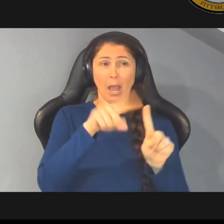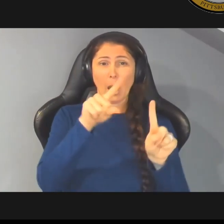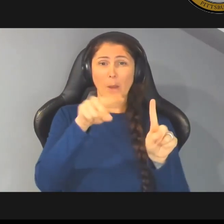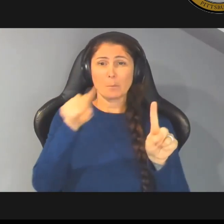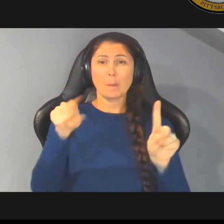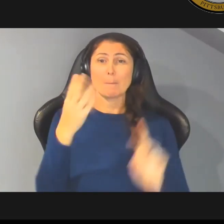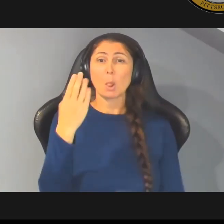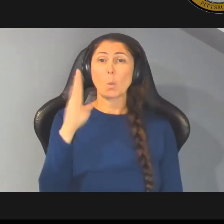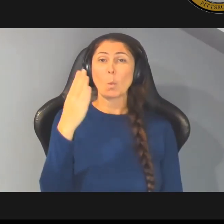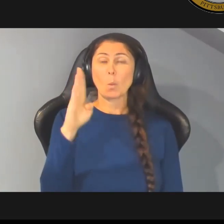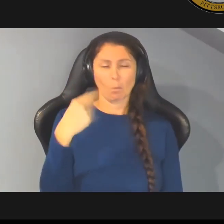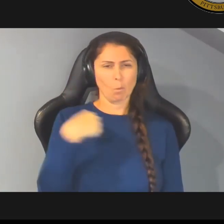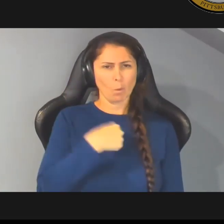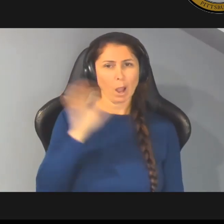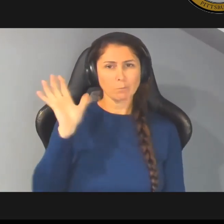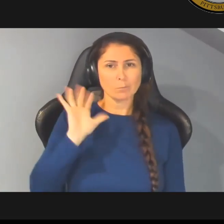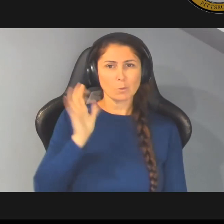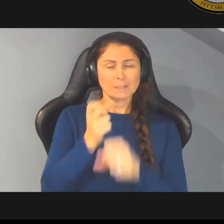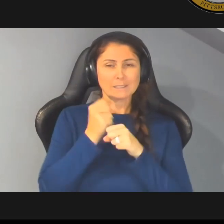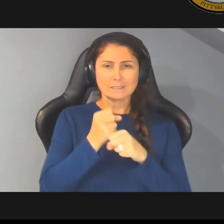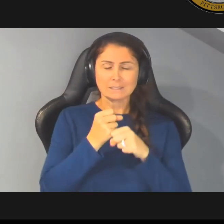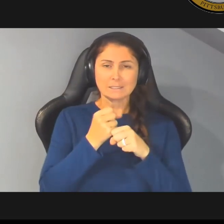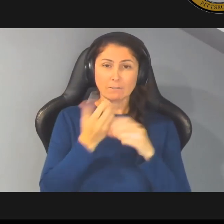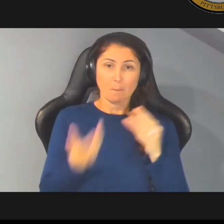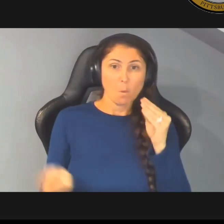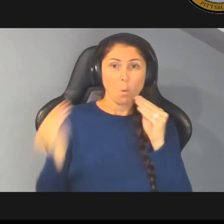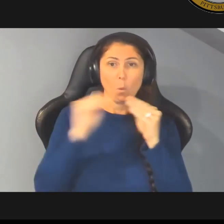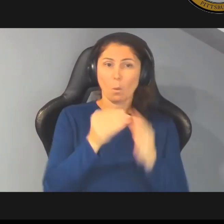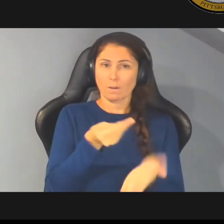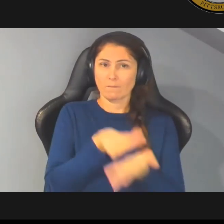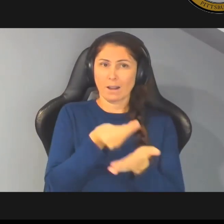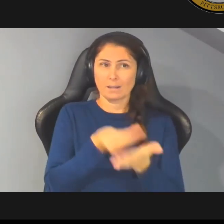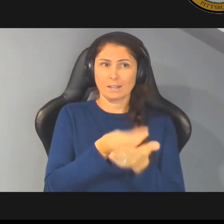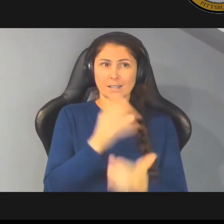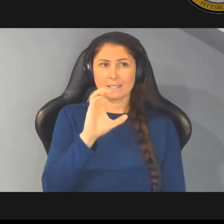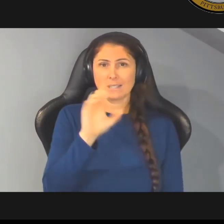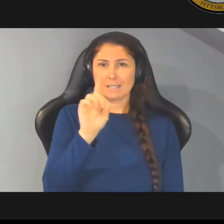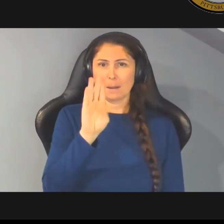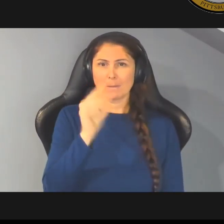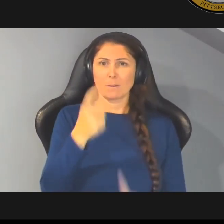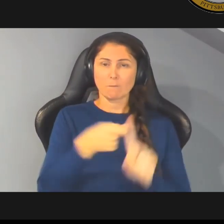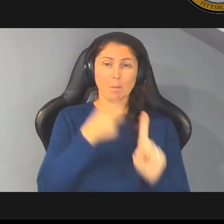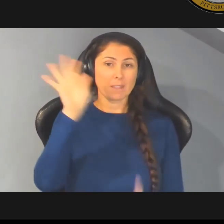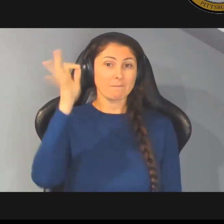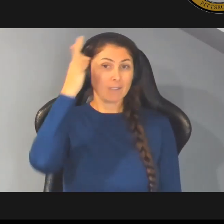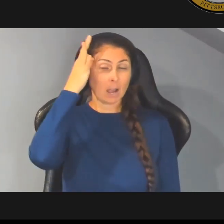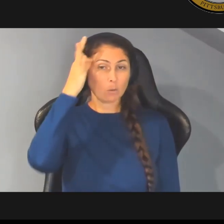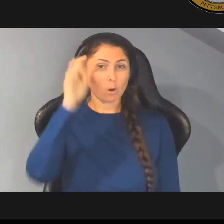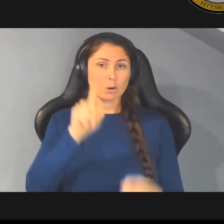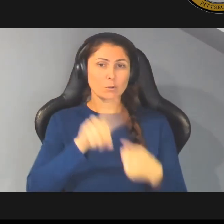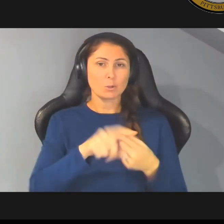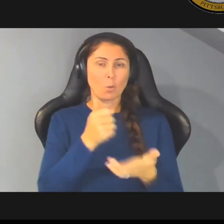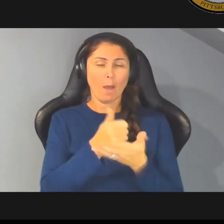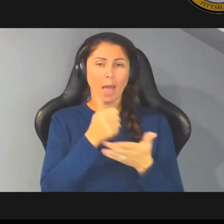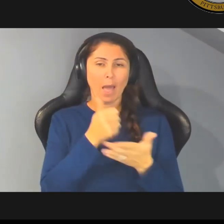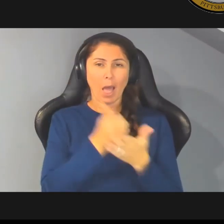used to receive a lot more funding cdbg funding from the federal government to help fill the gaps in our budget